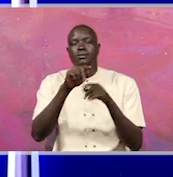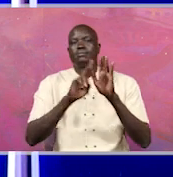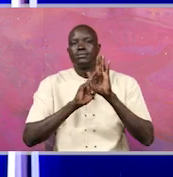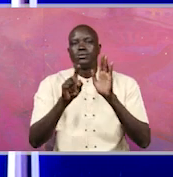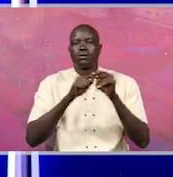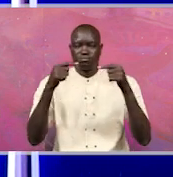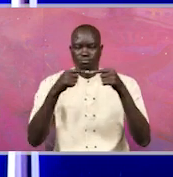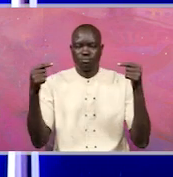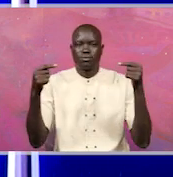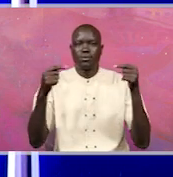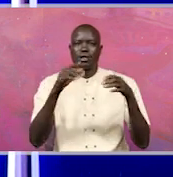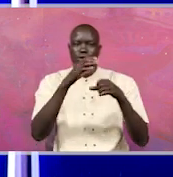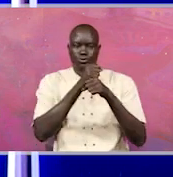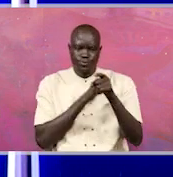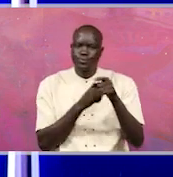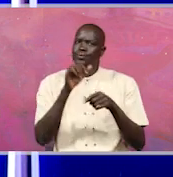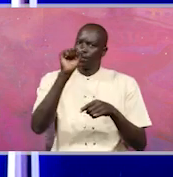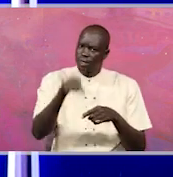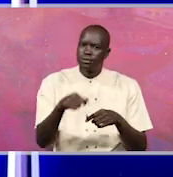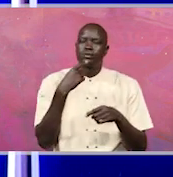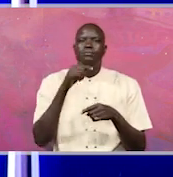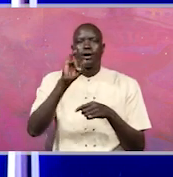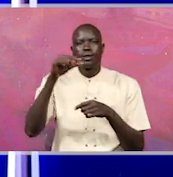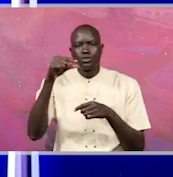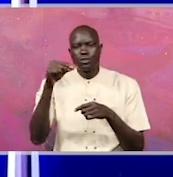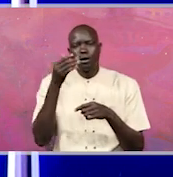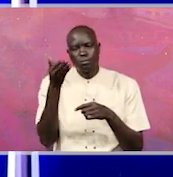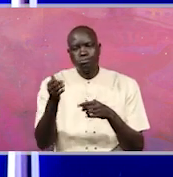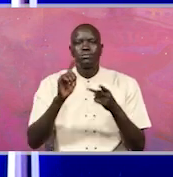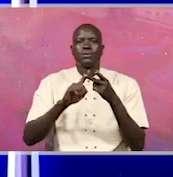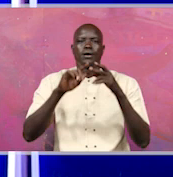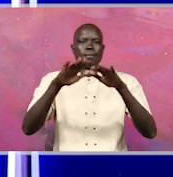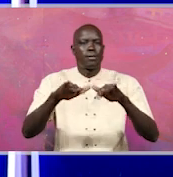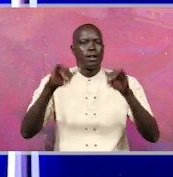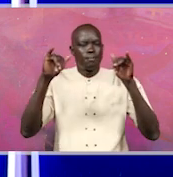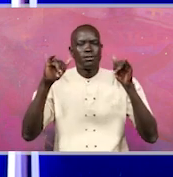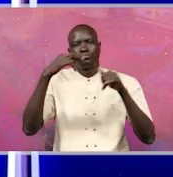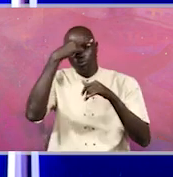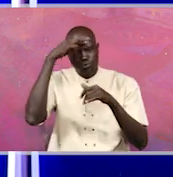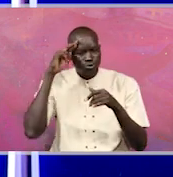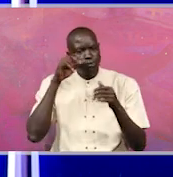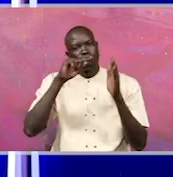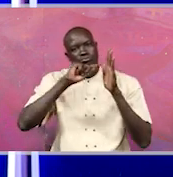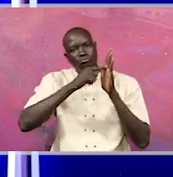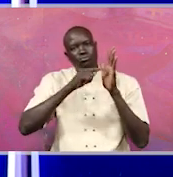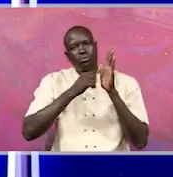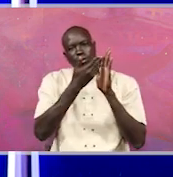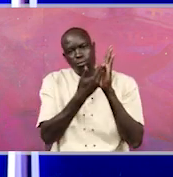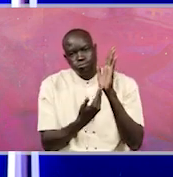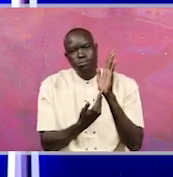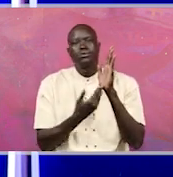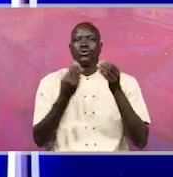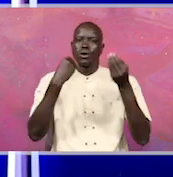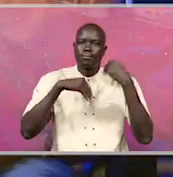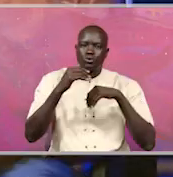IGG's office, like the president. Yes, the Parliament might come up with its reasons for why the corruption fight is going as it is